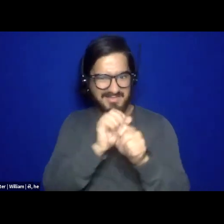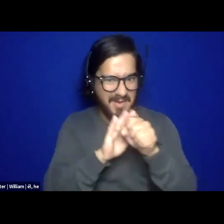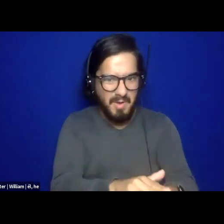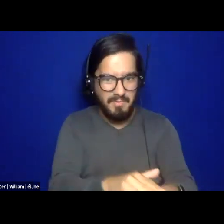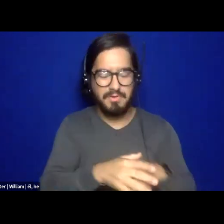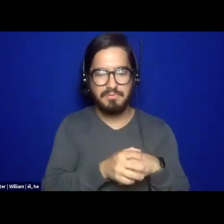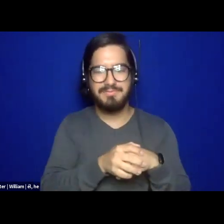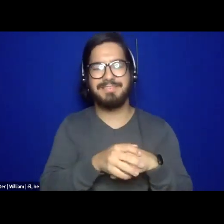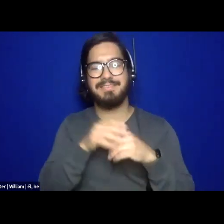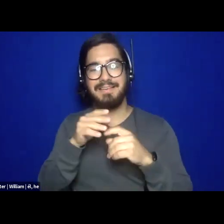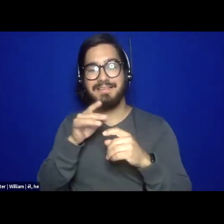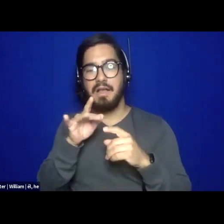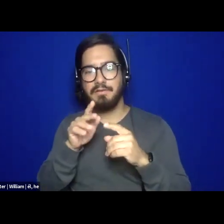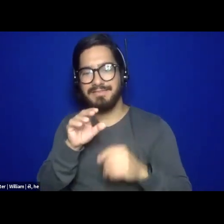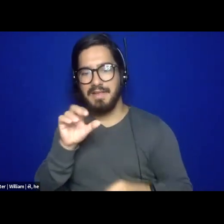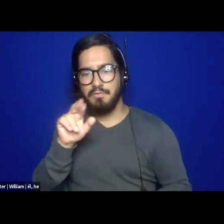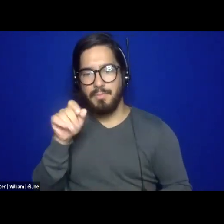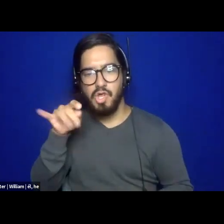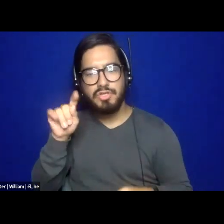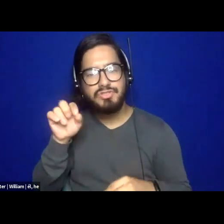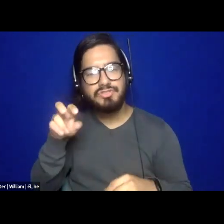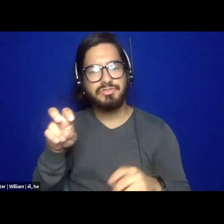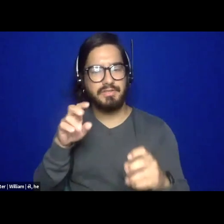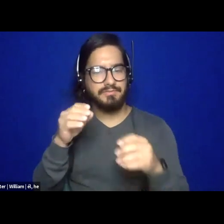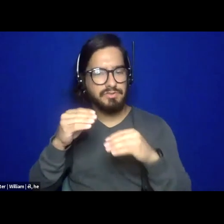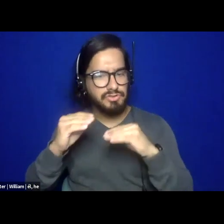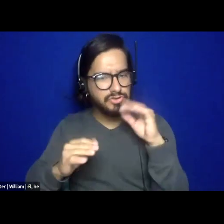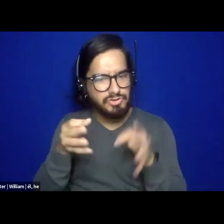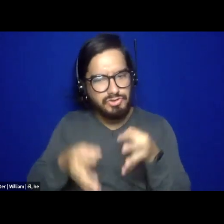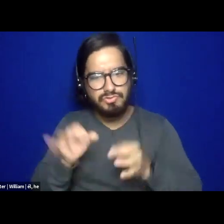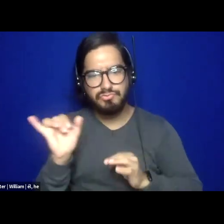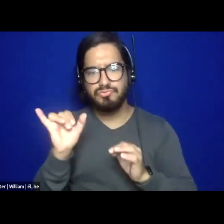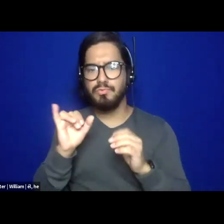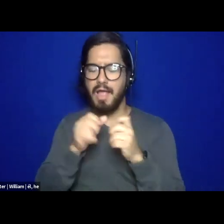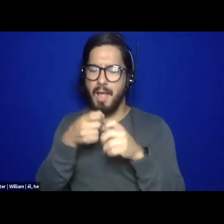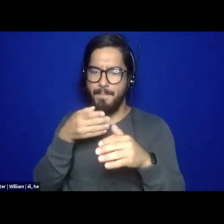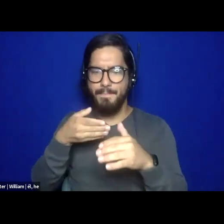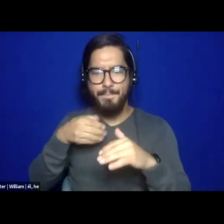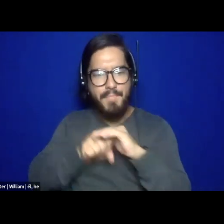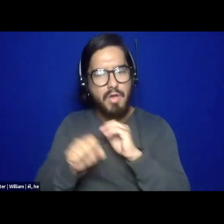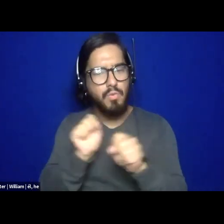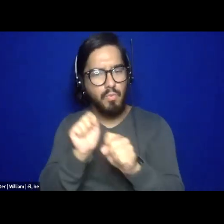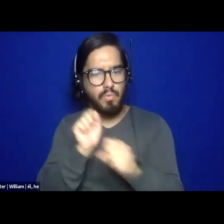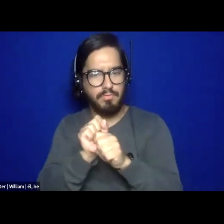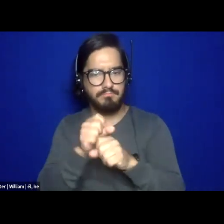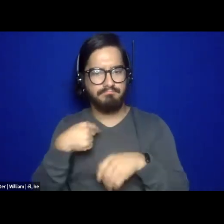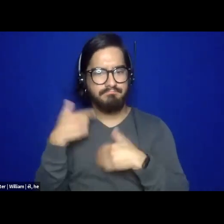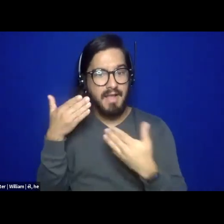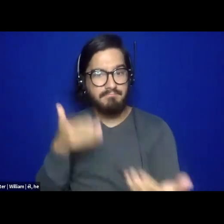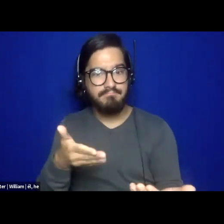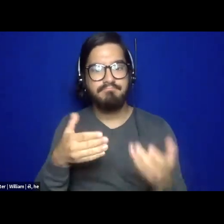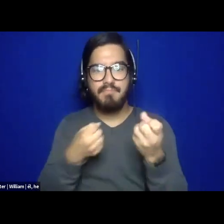mental health care to be accessible to anyone who wants and is needed, especially the people who are impacted by it